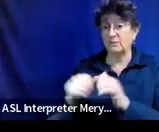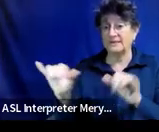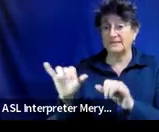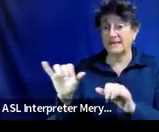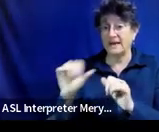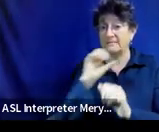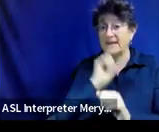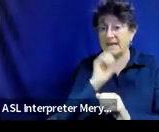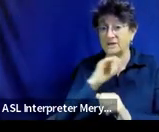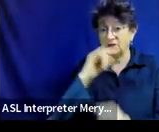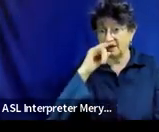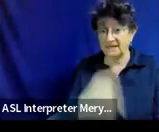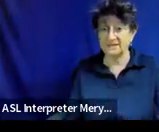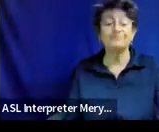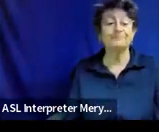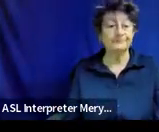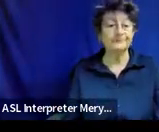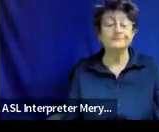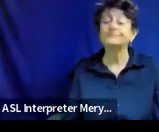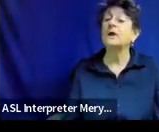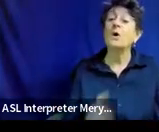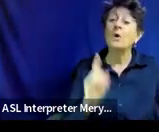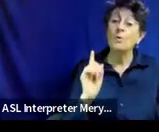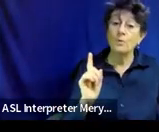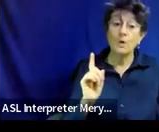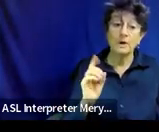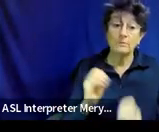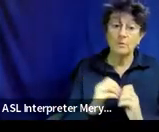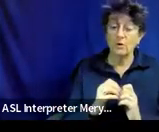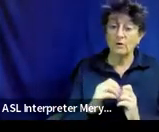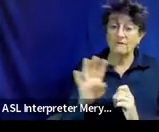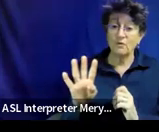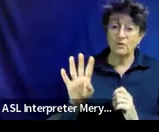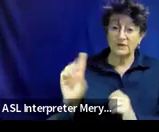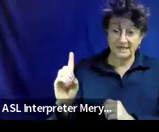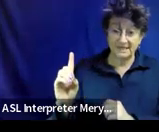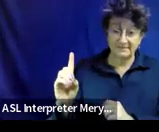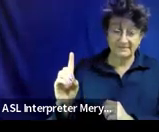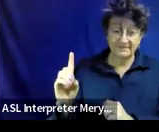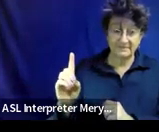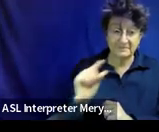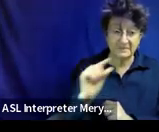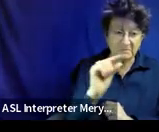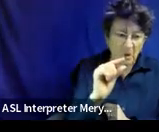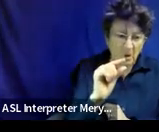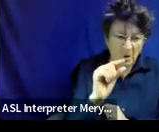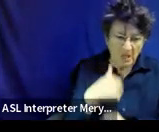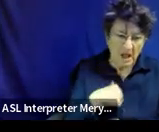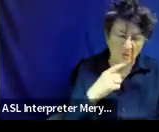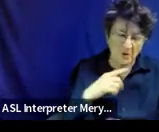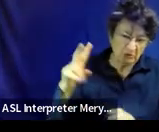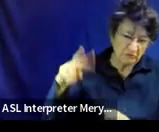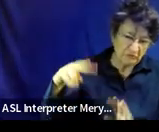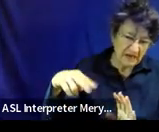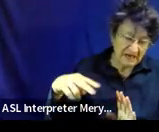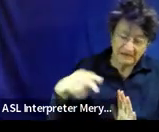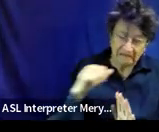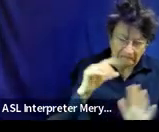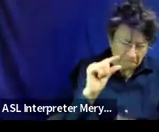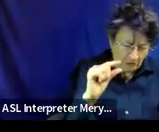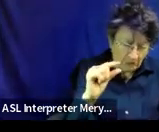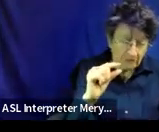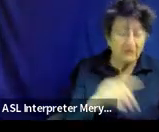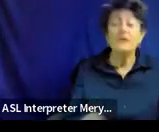All right. One more question for 4D. So this one's a little bit smaller. I'm going to read this one to you, but it's section 4D.